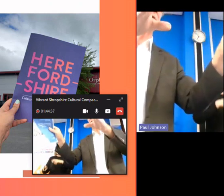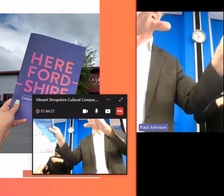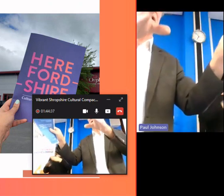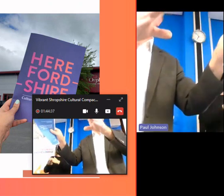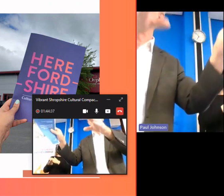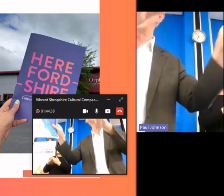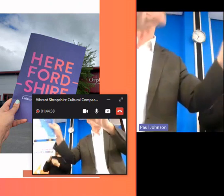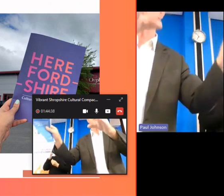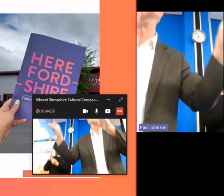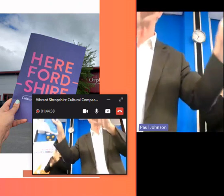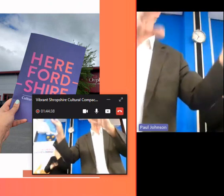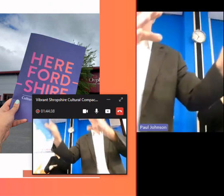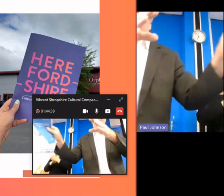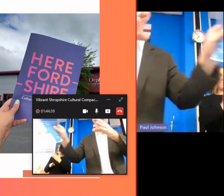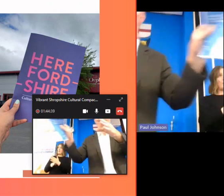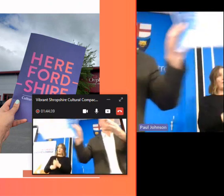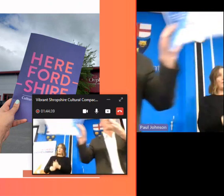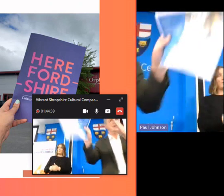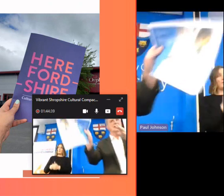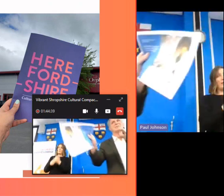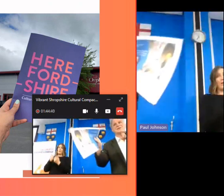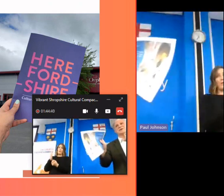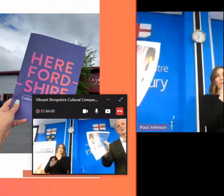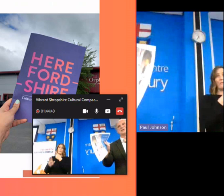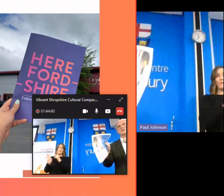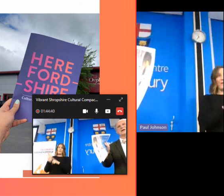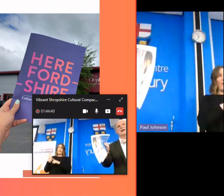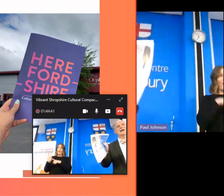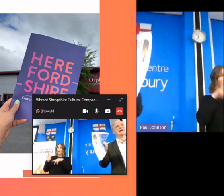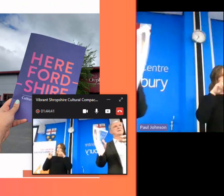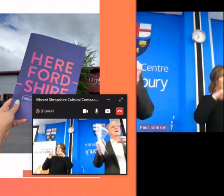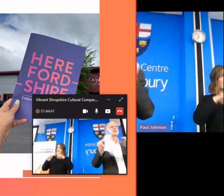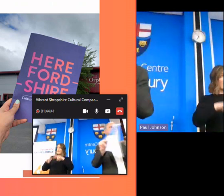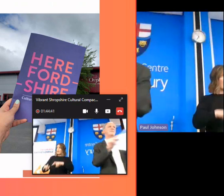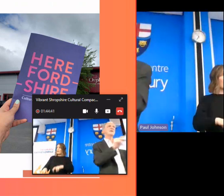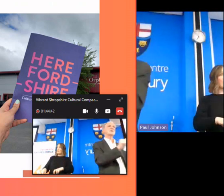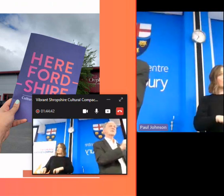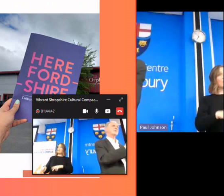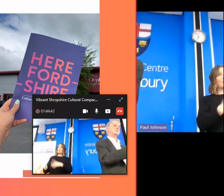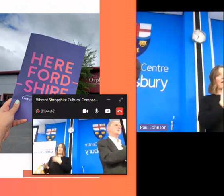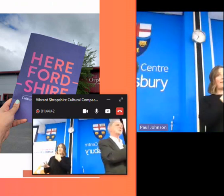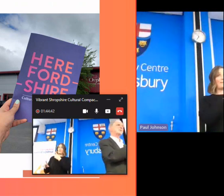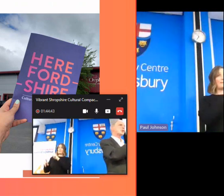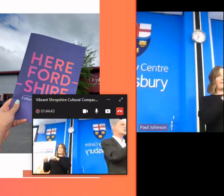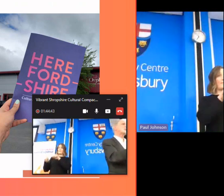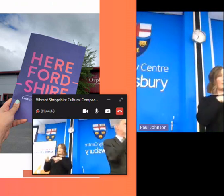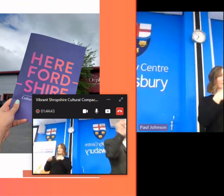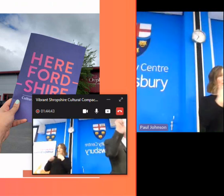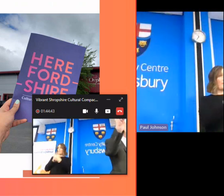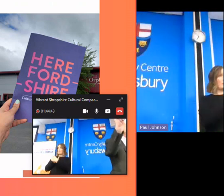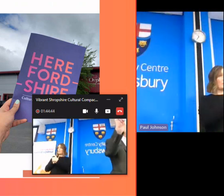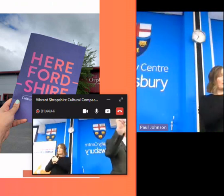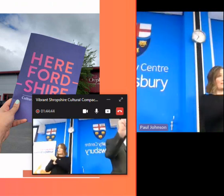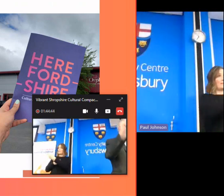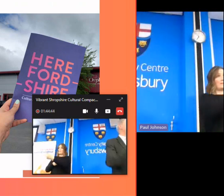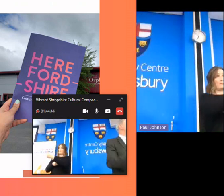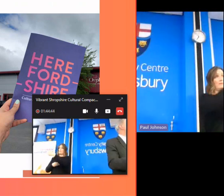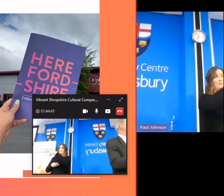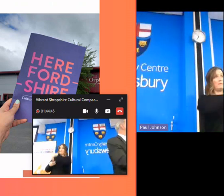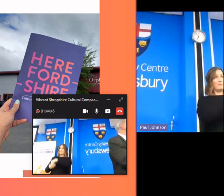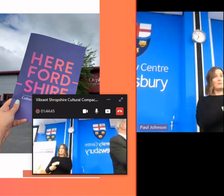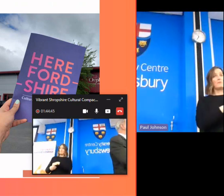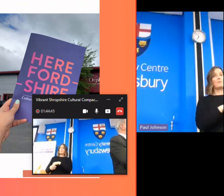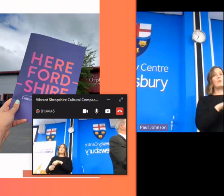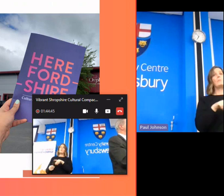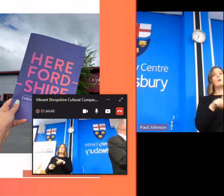and development again great opportunity for young researchers um and diverse communities to contribute to this kind of work